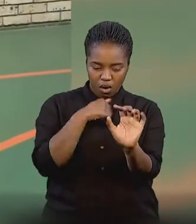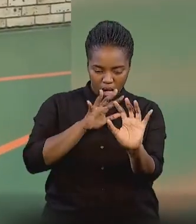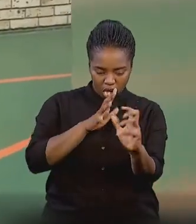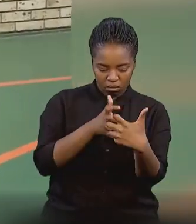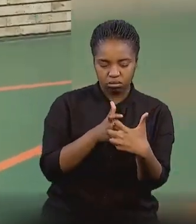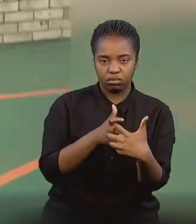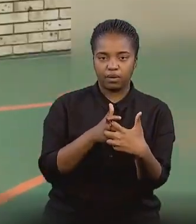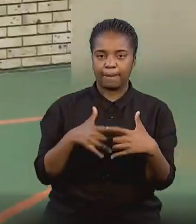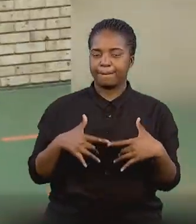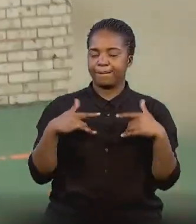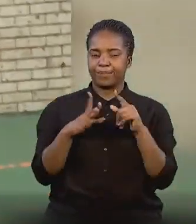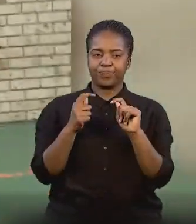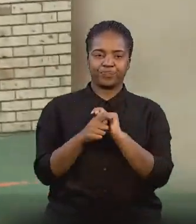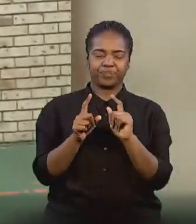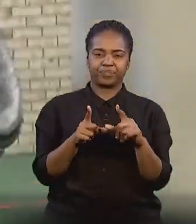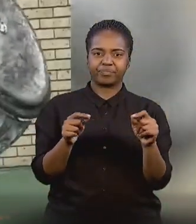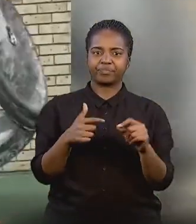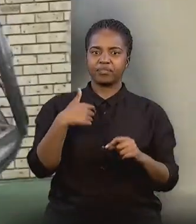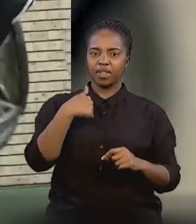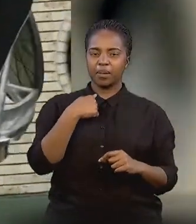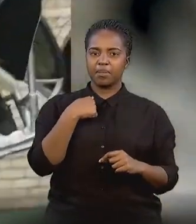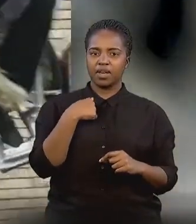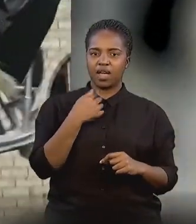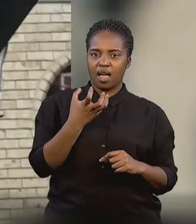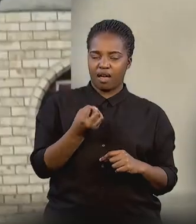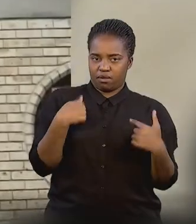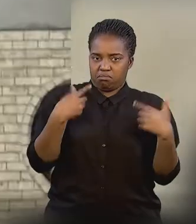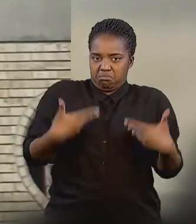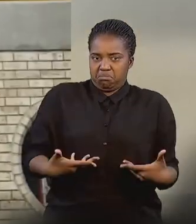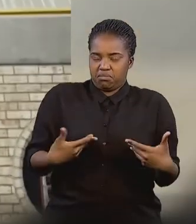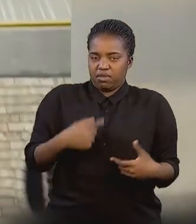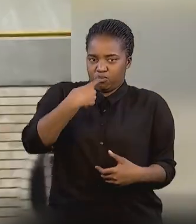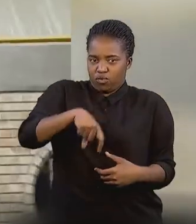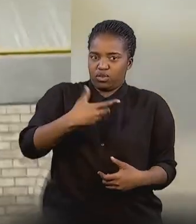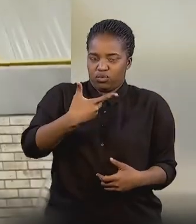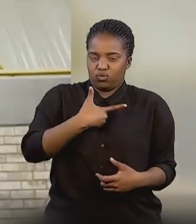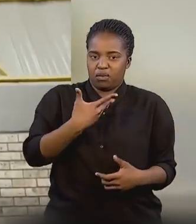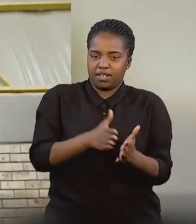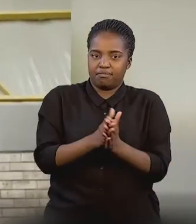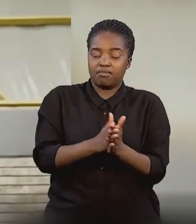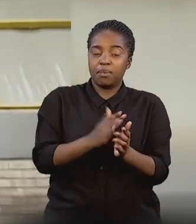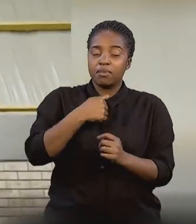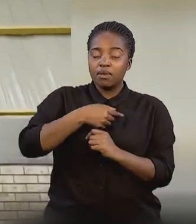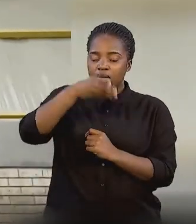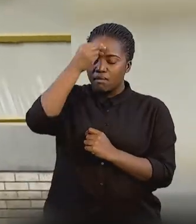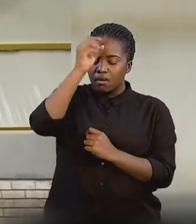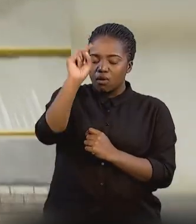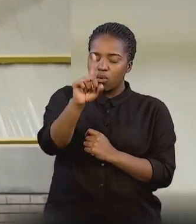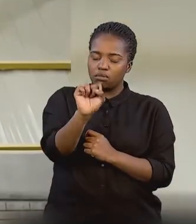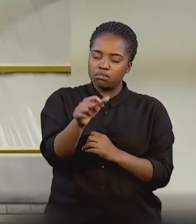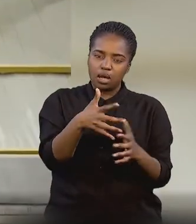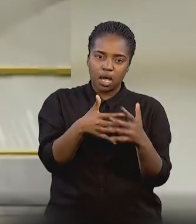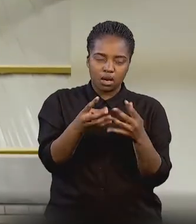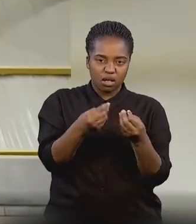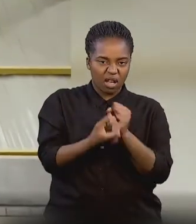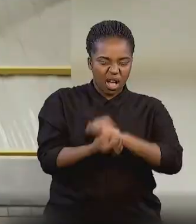has changed my life completely. It made me who I am today. Me as a person, I've learned to adapt